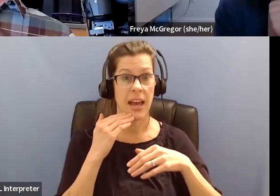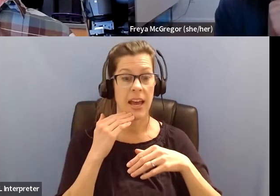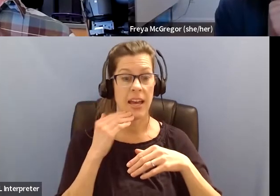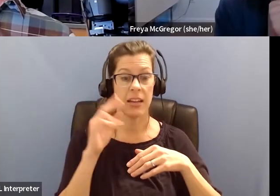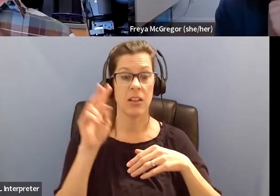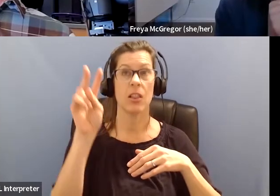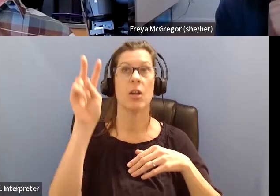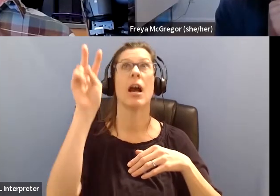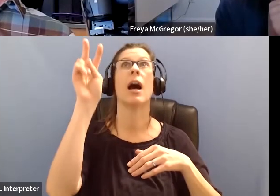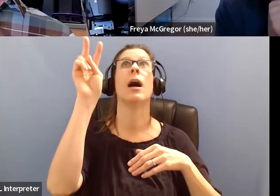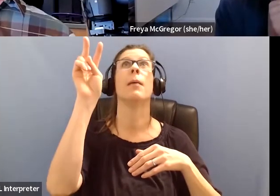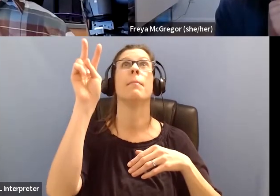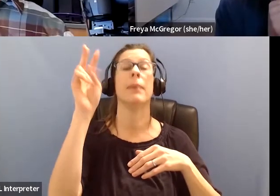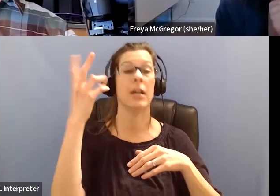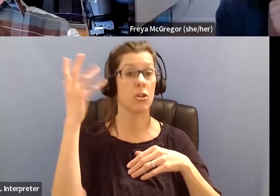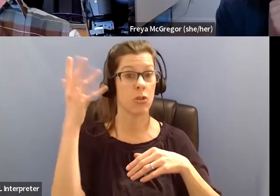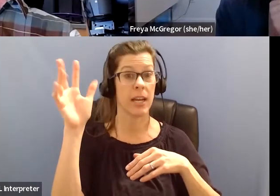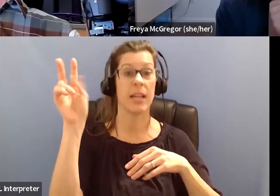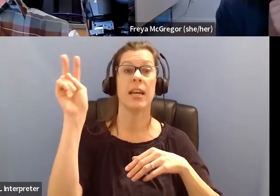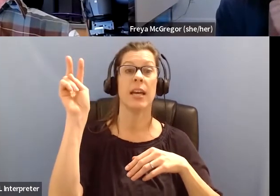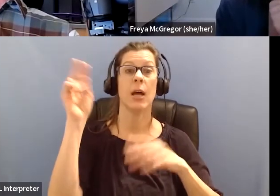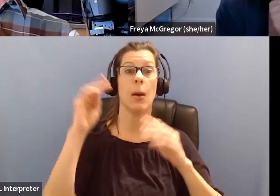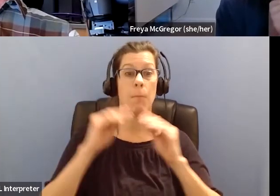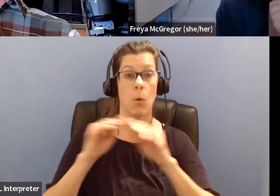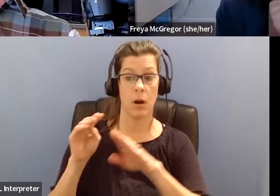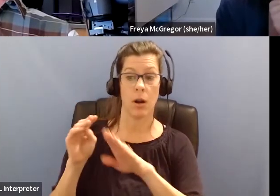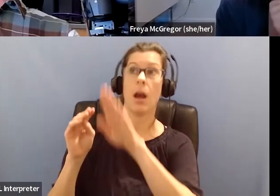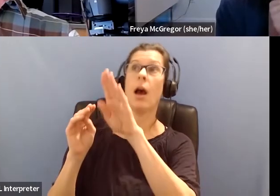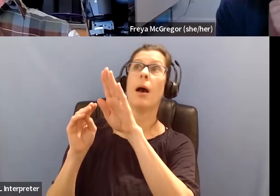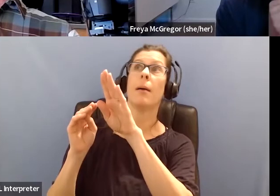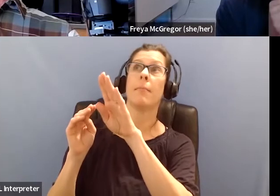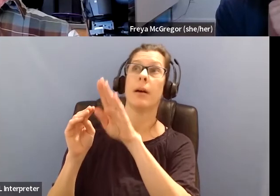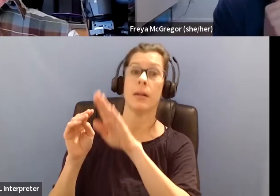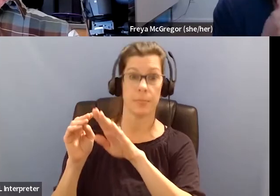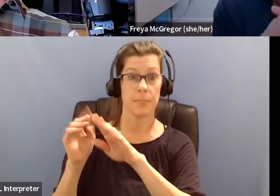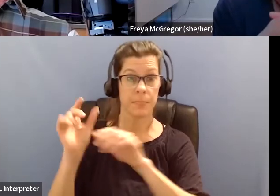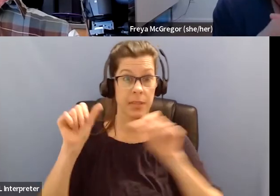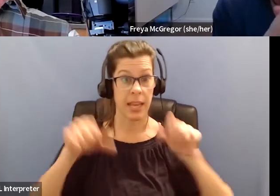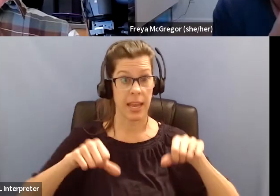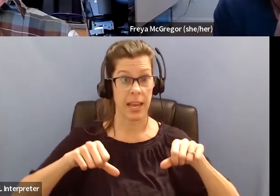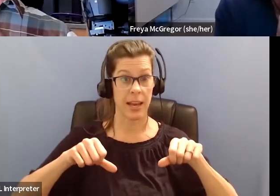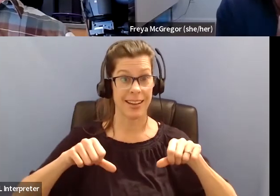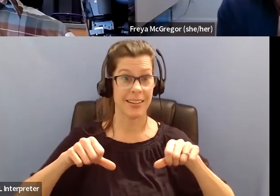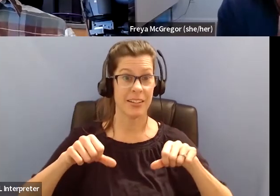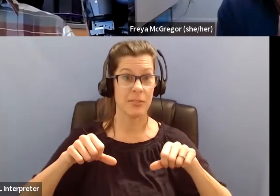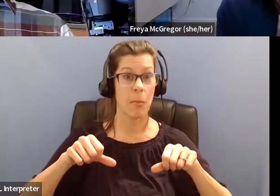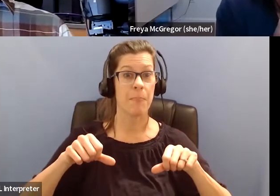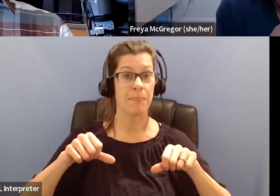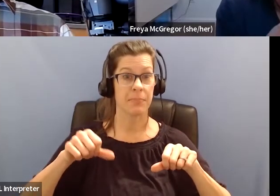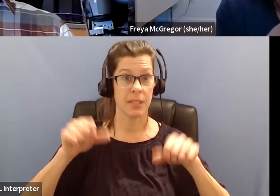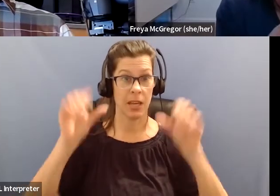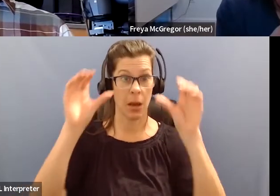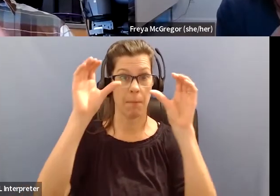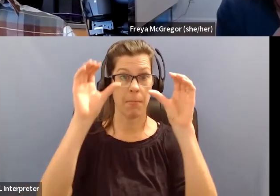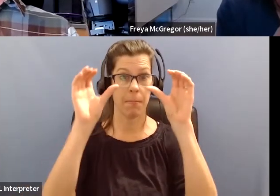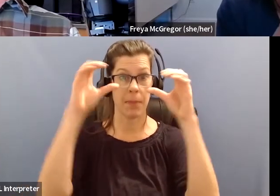degree up into a tree, you can raise it up a little bit further and angle it. Right? And so, then the binoculars is